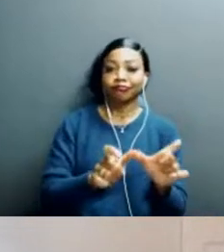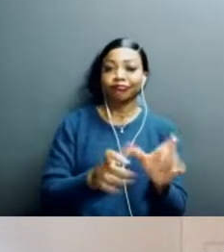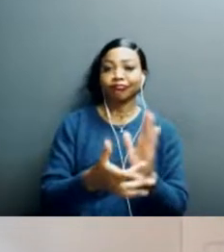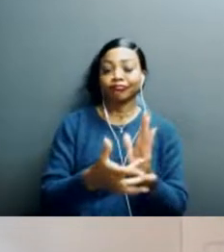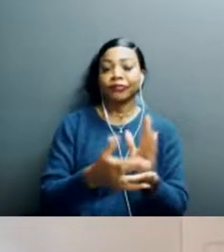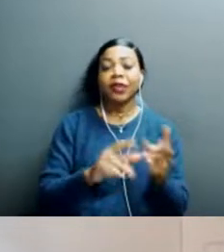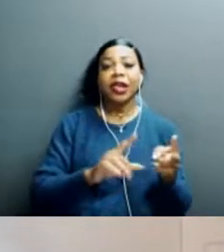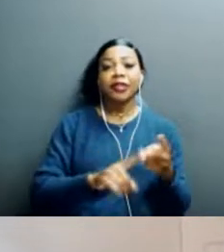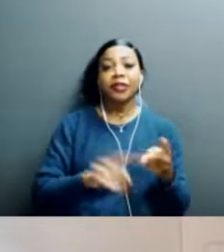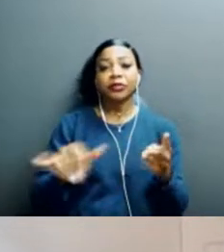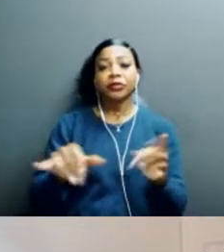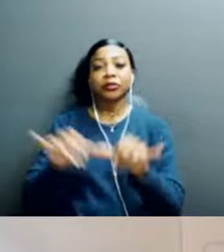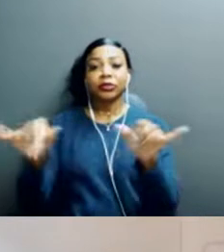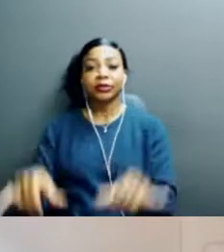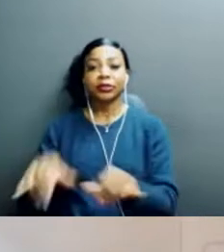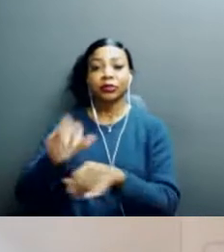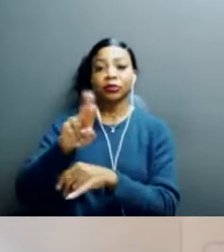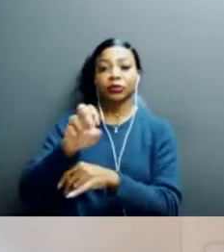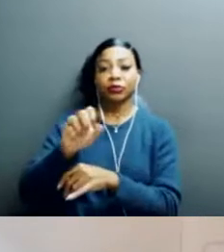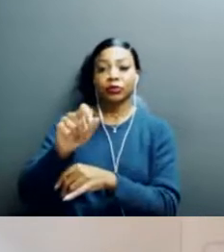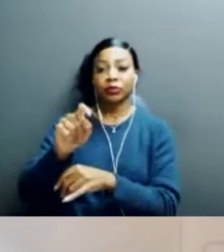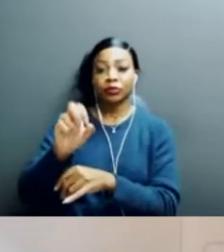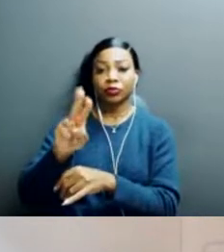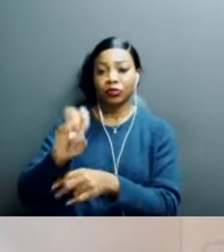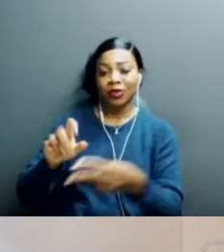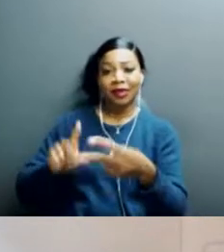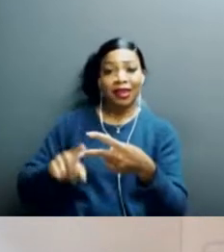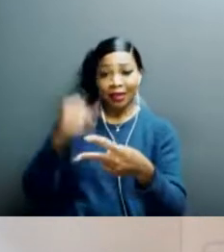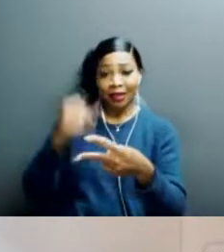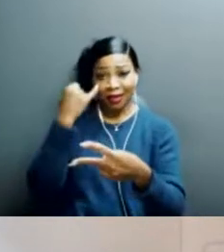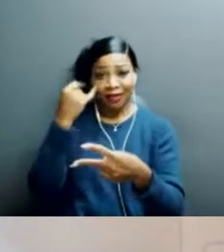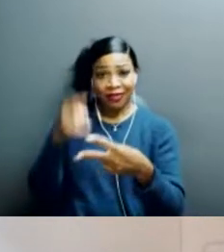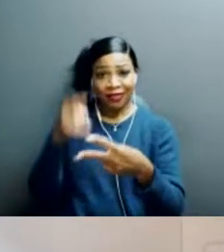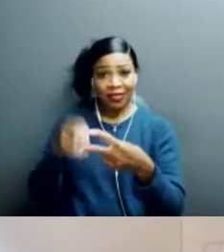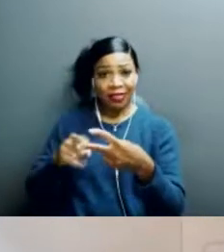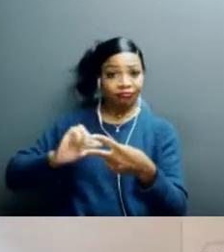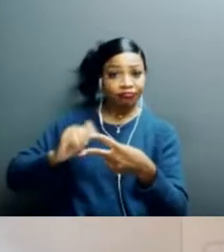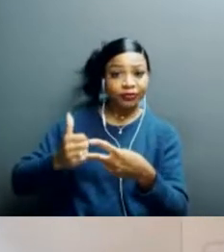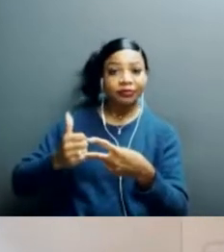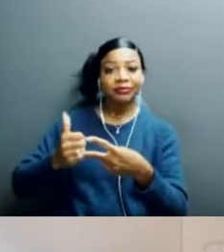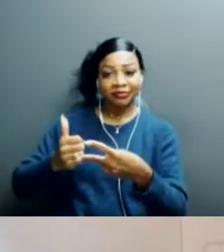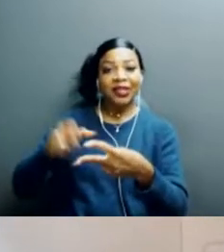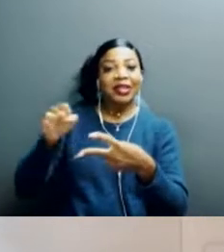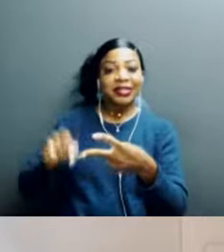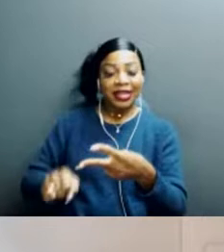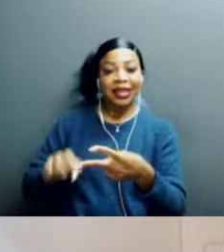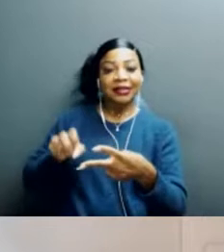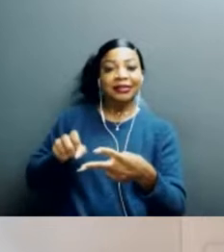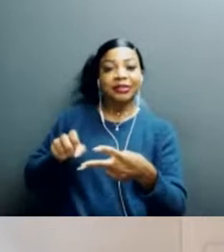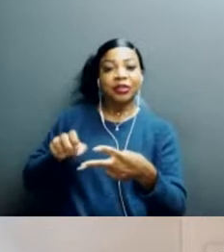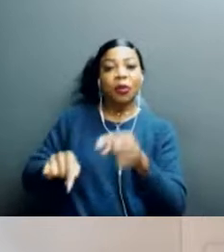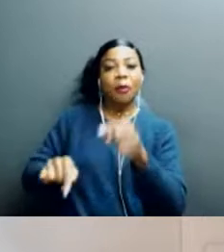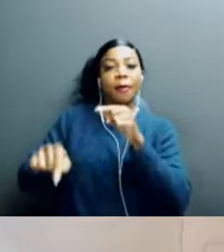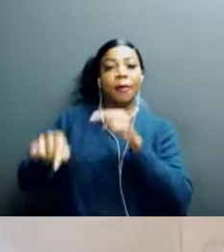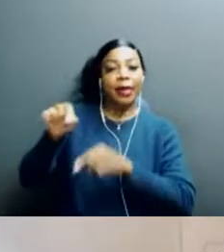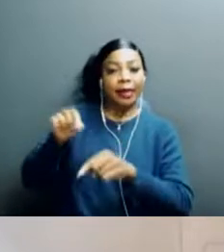So if you check to make sure that you have a system restore, it allows you to enable back to a certain point so that